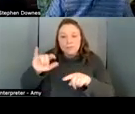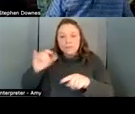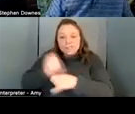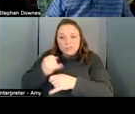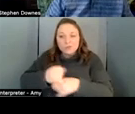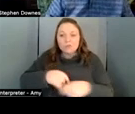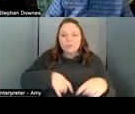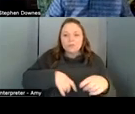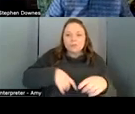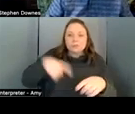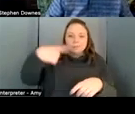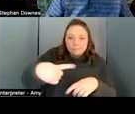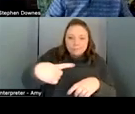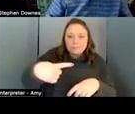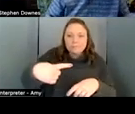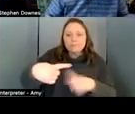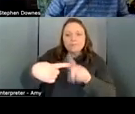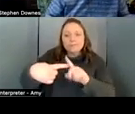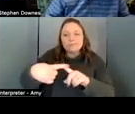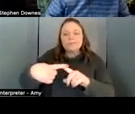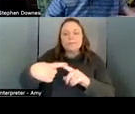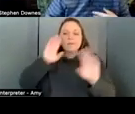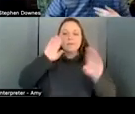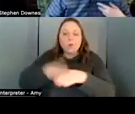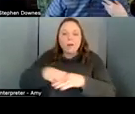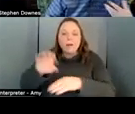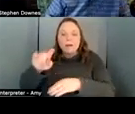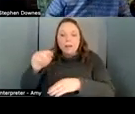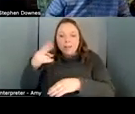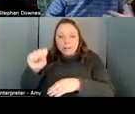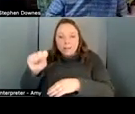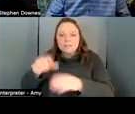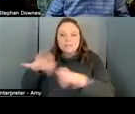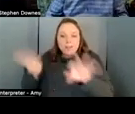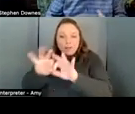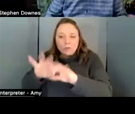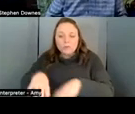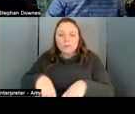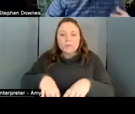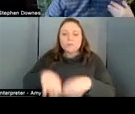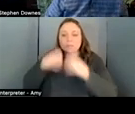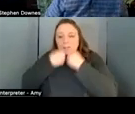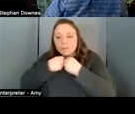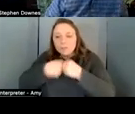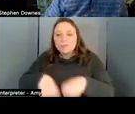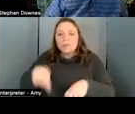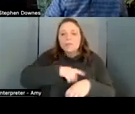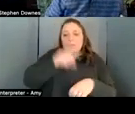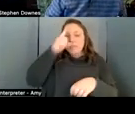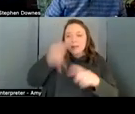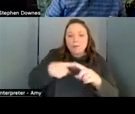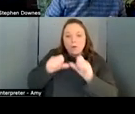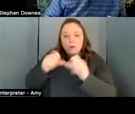ethics and values we can think of things like inclusion sustainability ethics